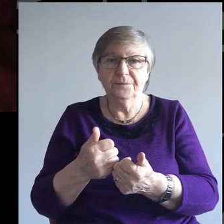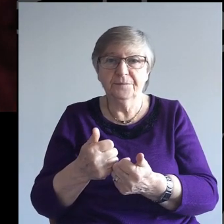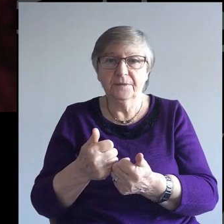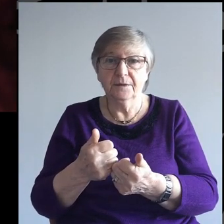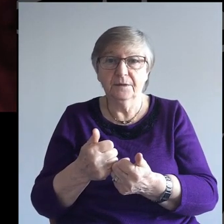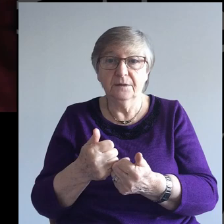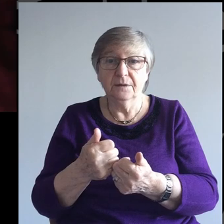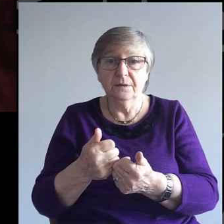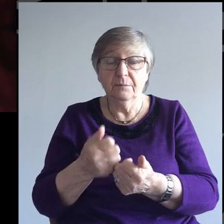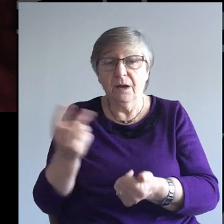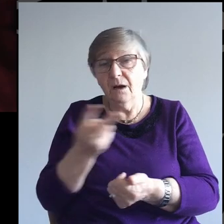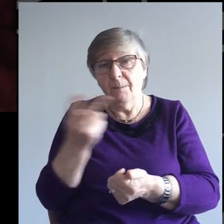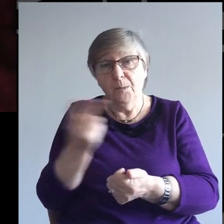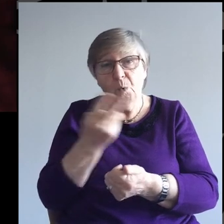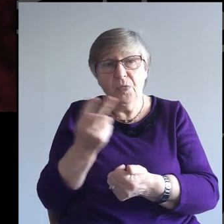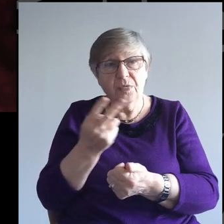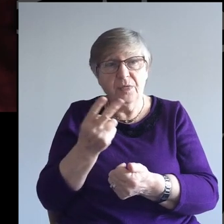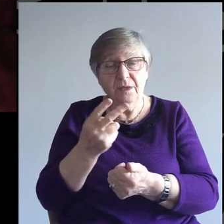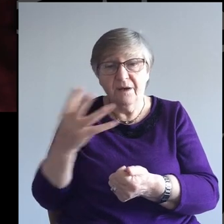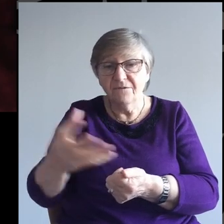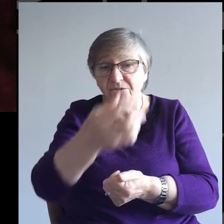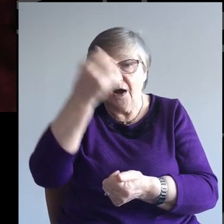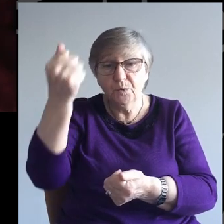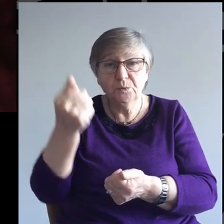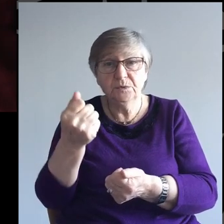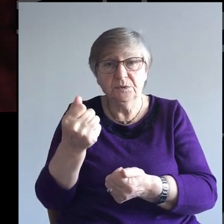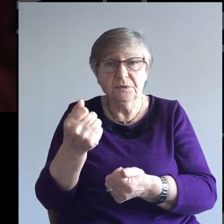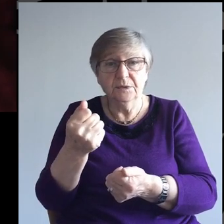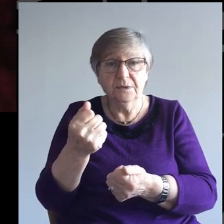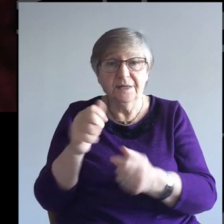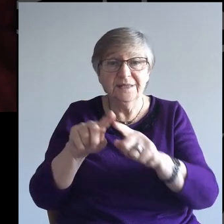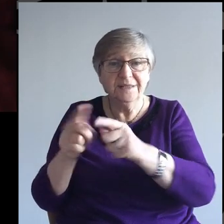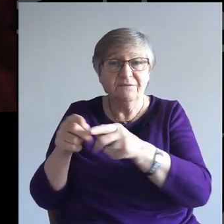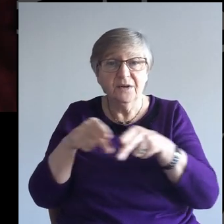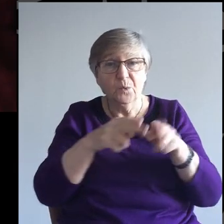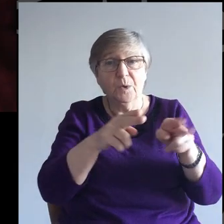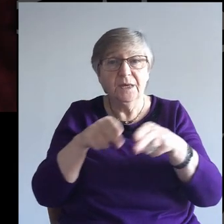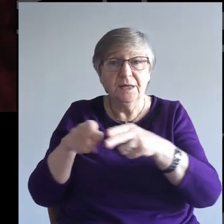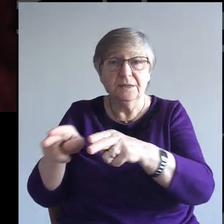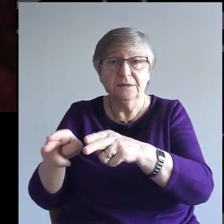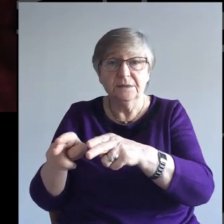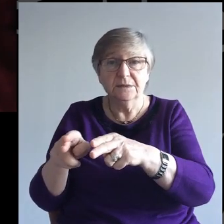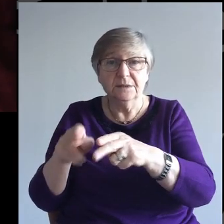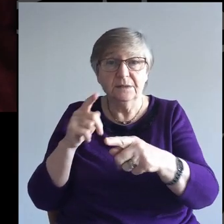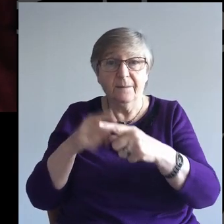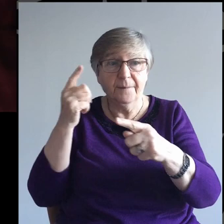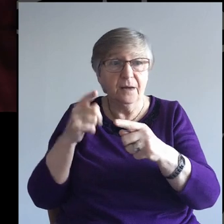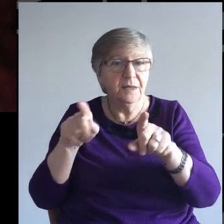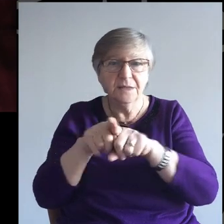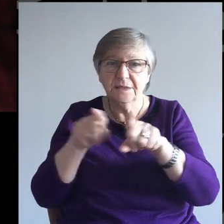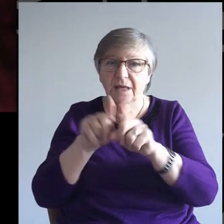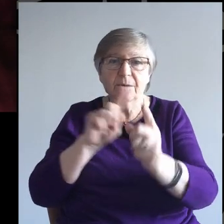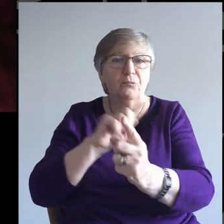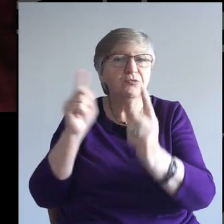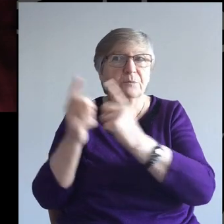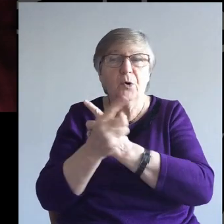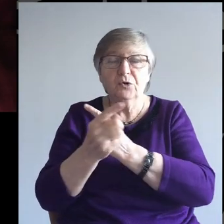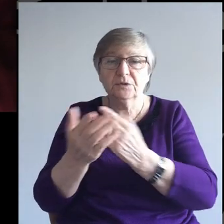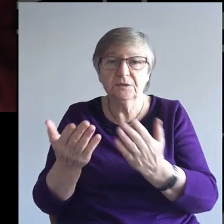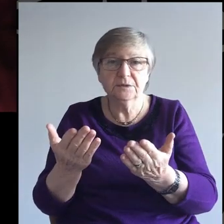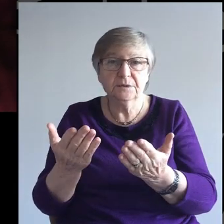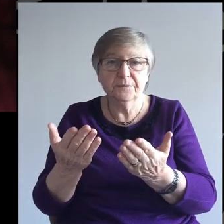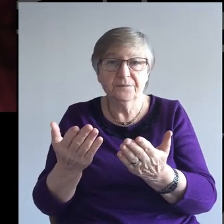But though they had come to find the kingdom in quite different ways, it was the same response.